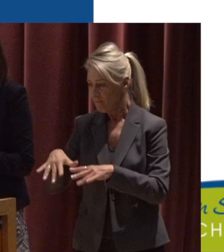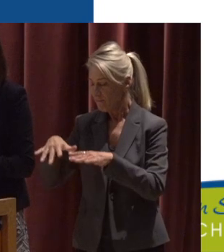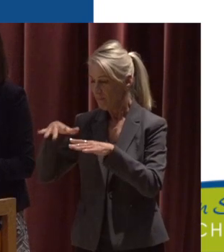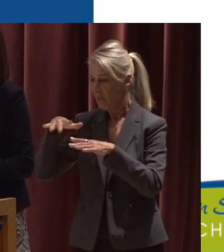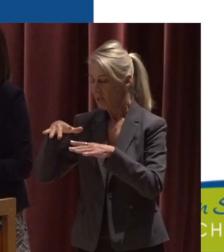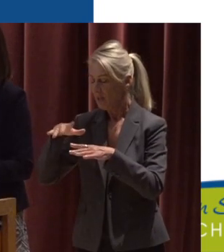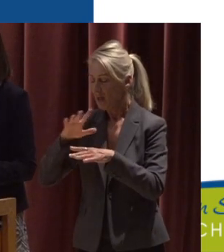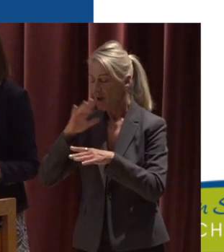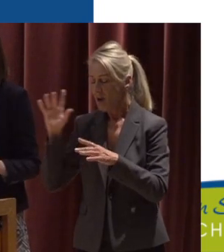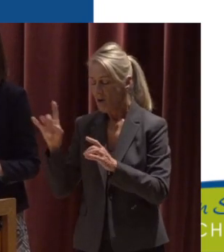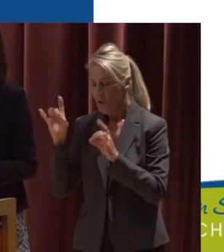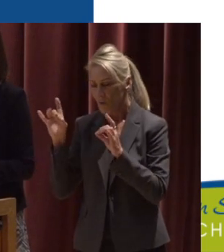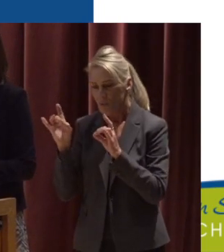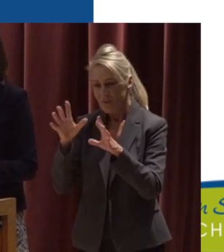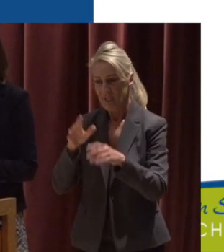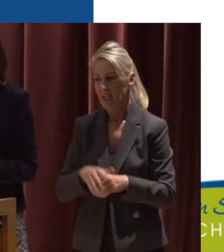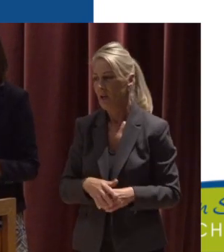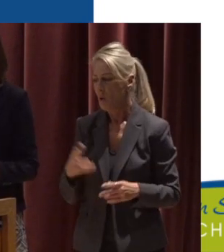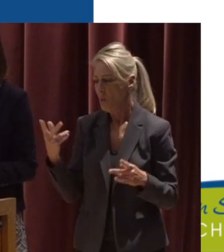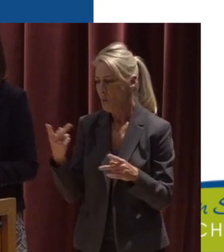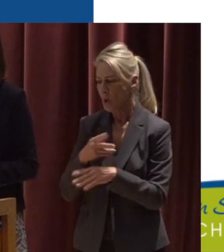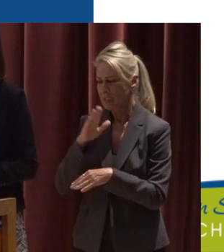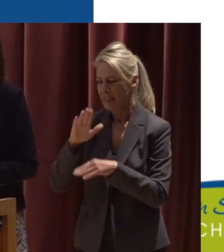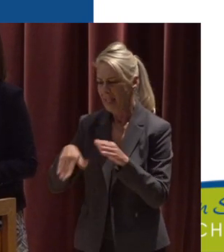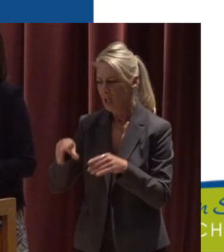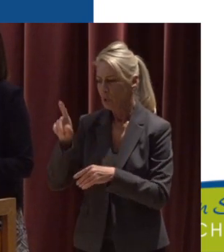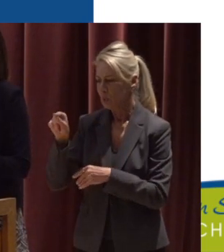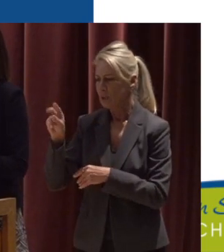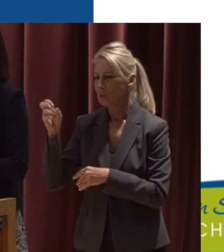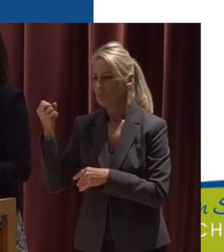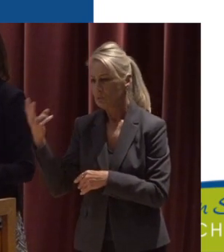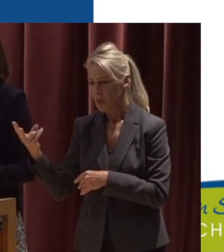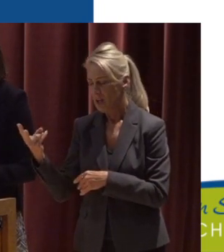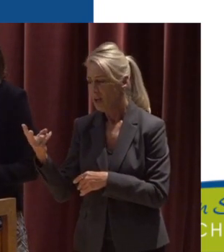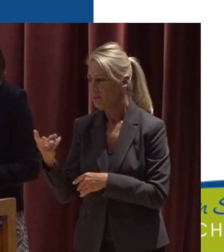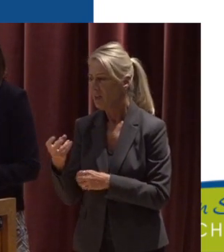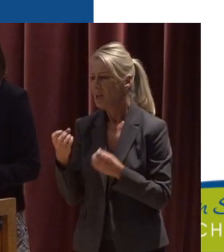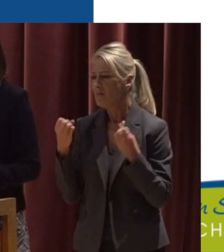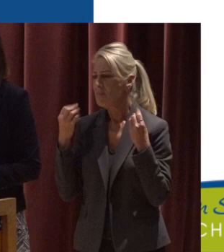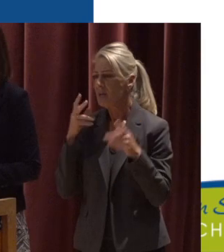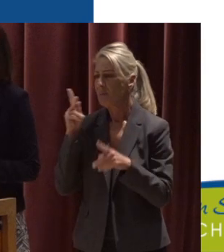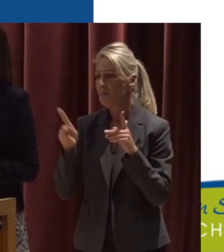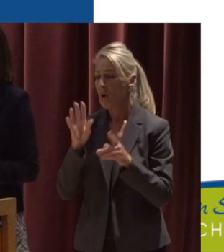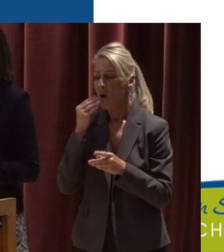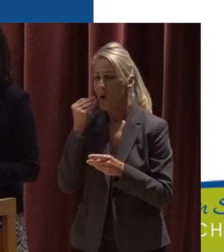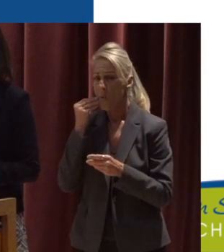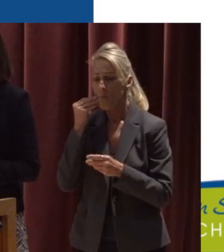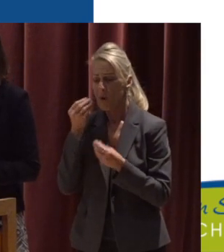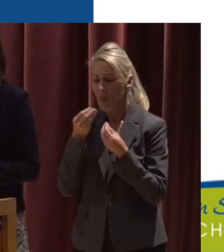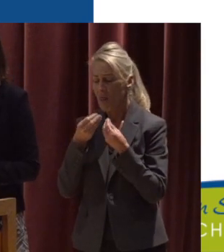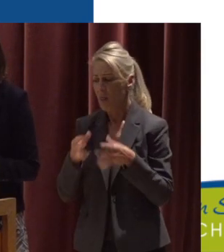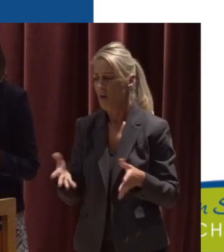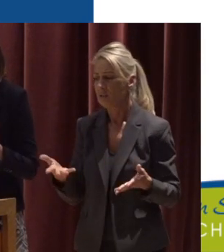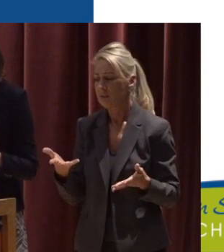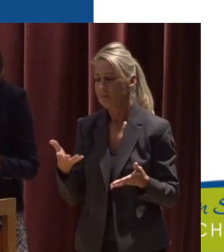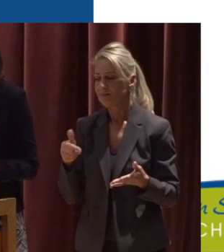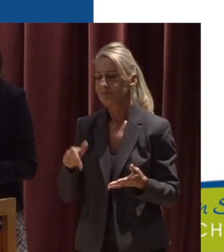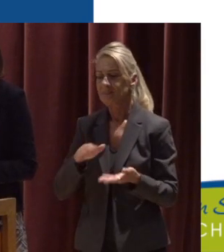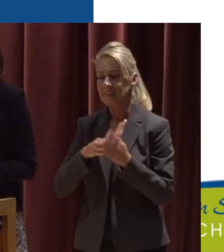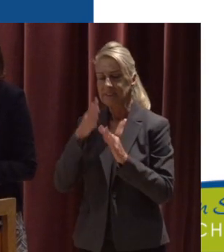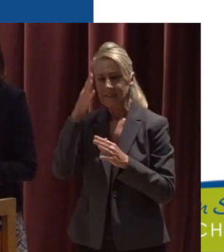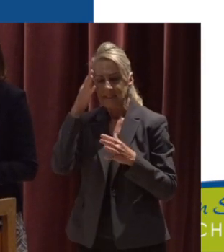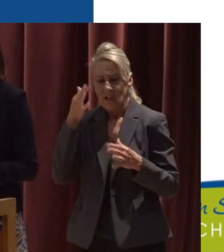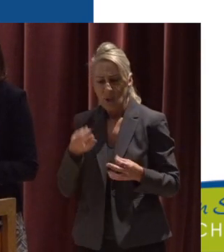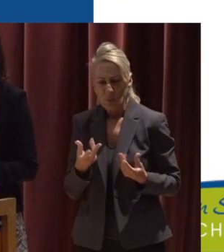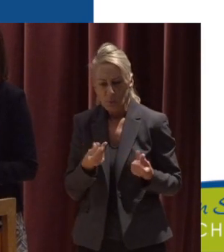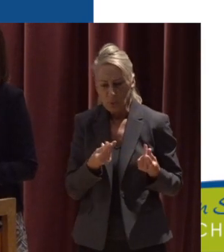absolutely horrific Worse than the 2012 flood Tons of people lost their homes And so the city of Salem decided What can we